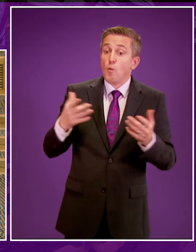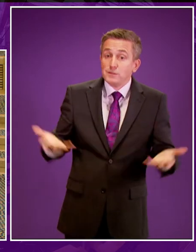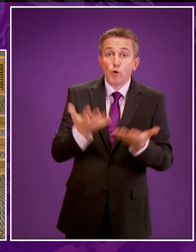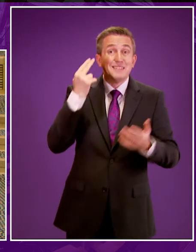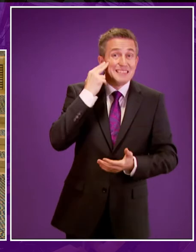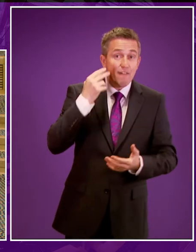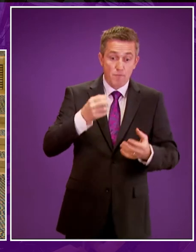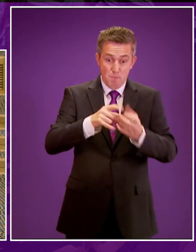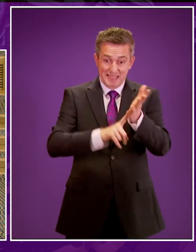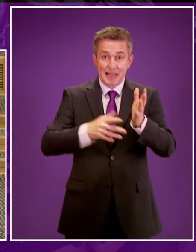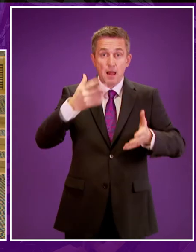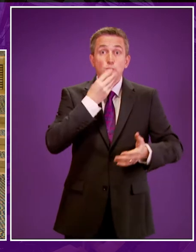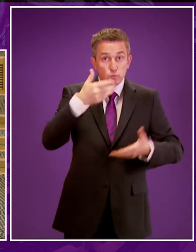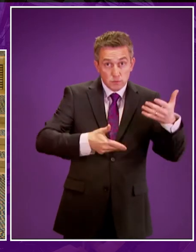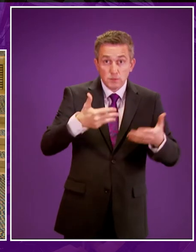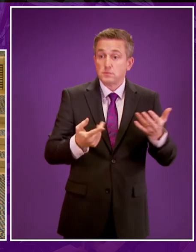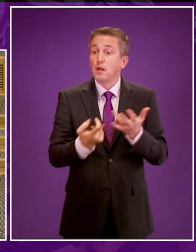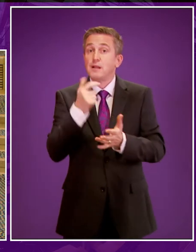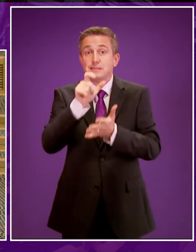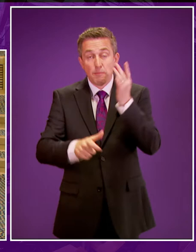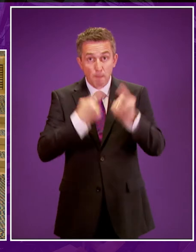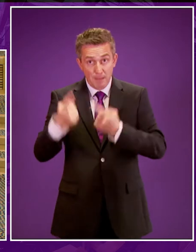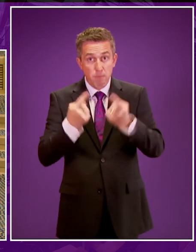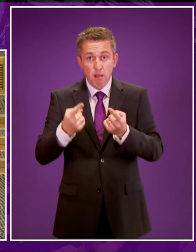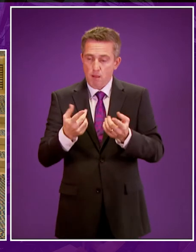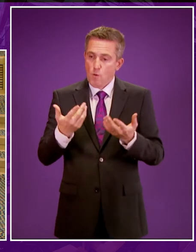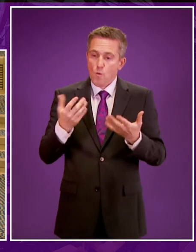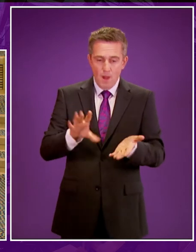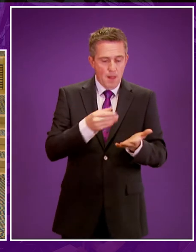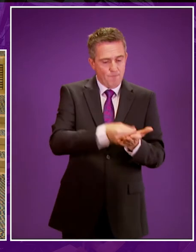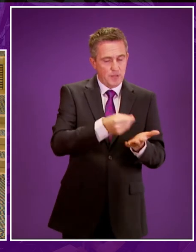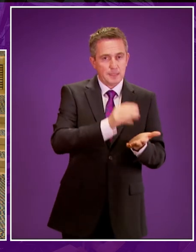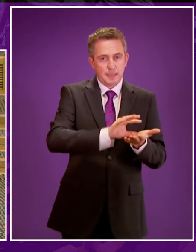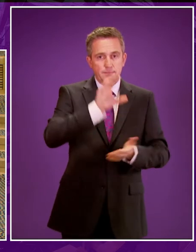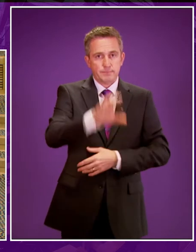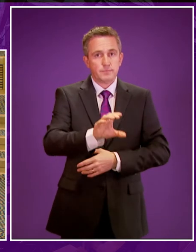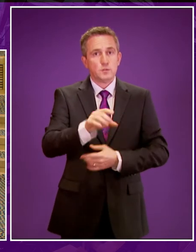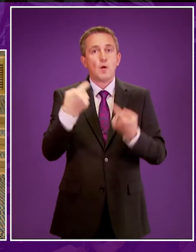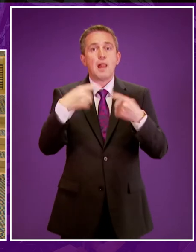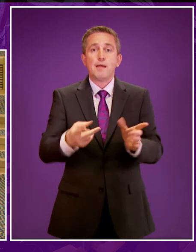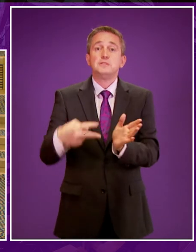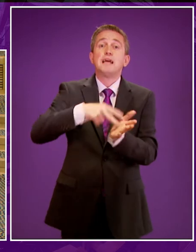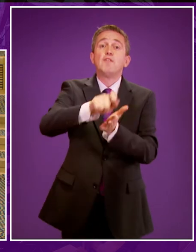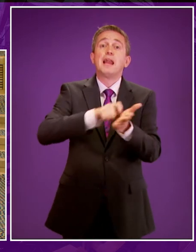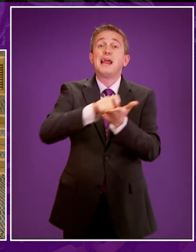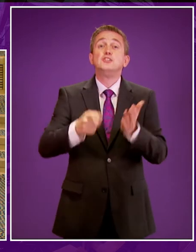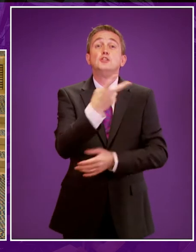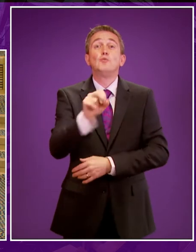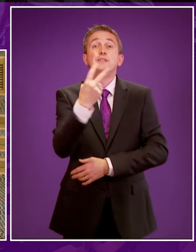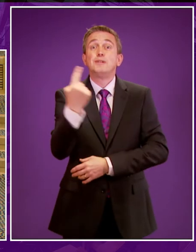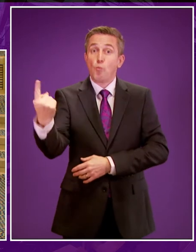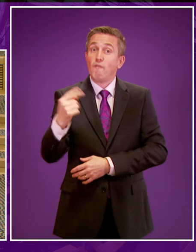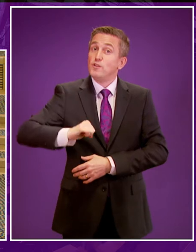BSL users and people with disability-related costs to put themselves forward for election to this parliament in 2021